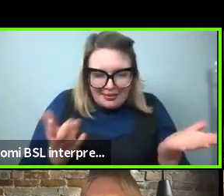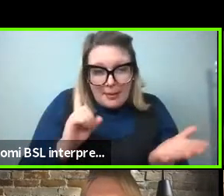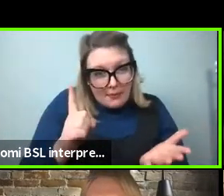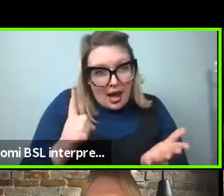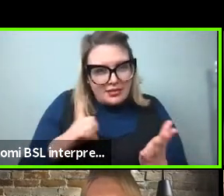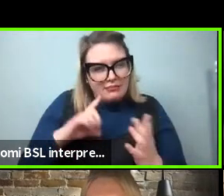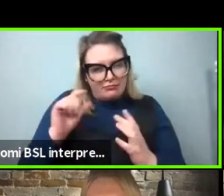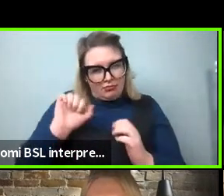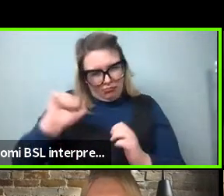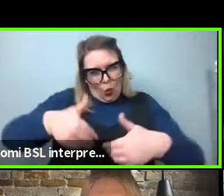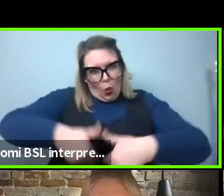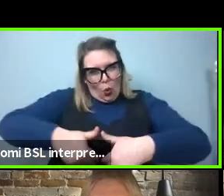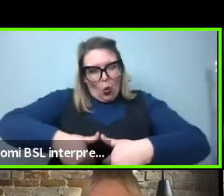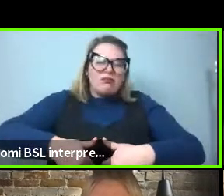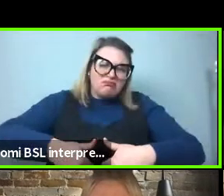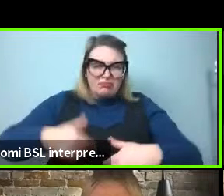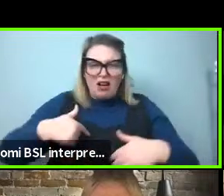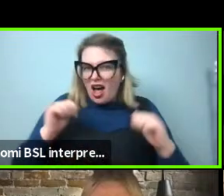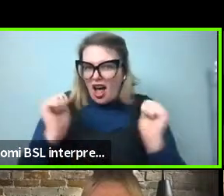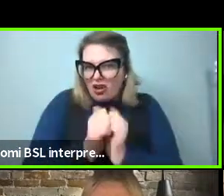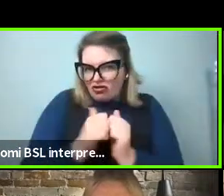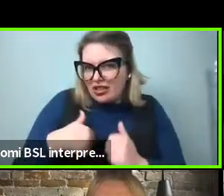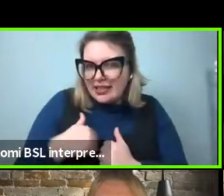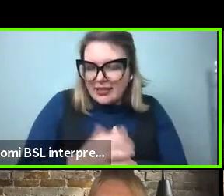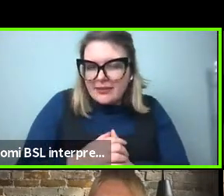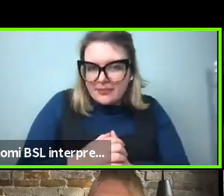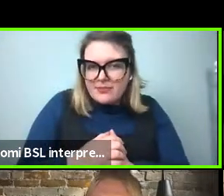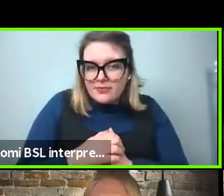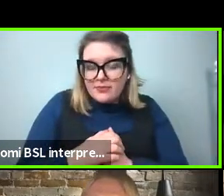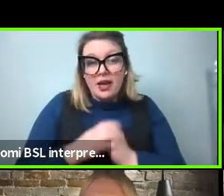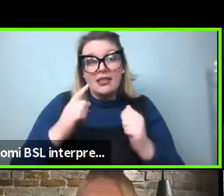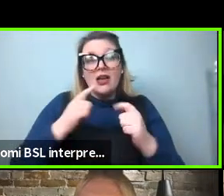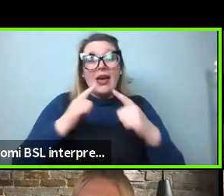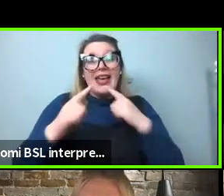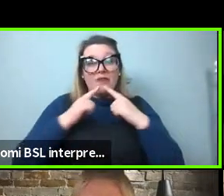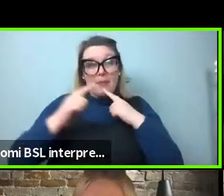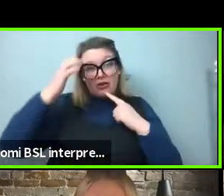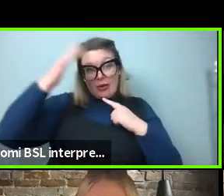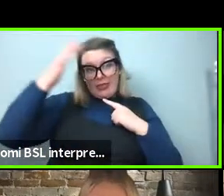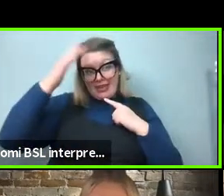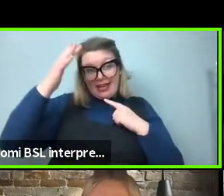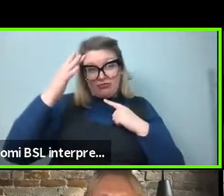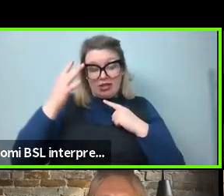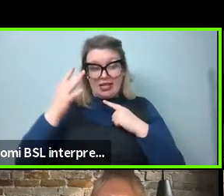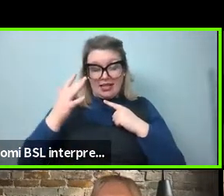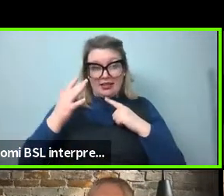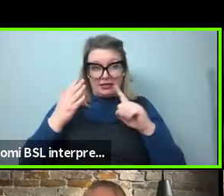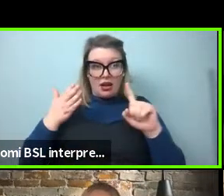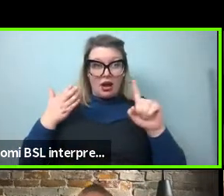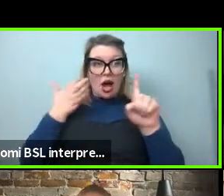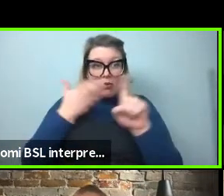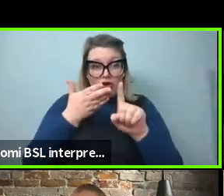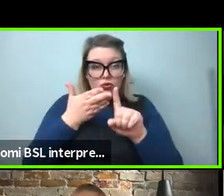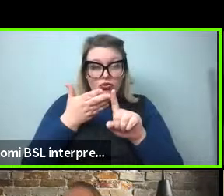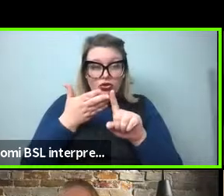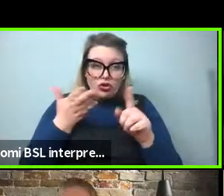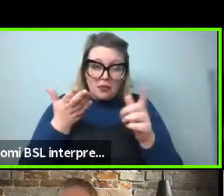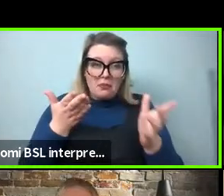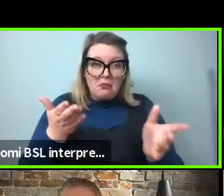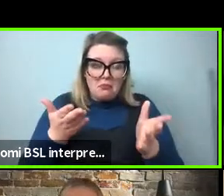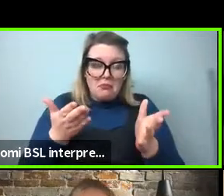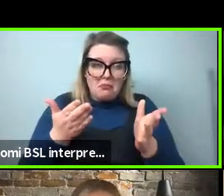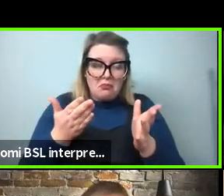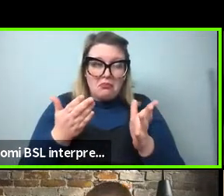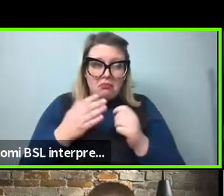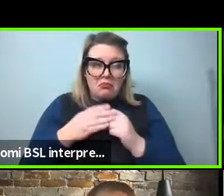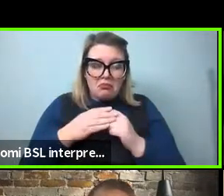that yes. So the information theory in general, the information theory approach should explain many. I've just talked about a few things here, but it